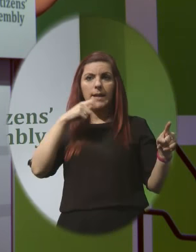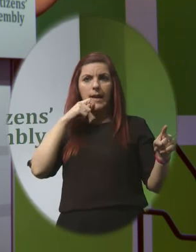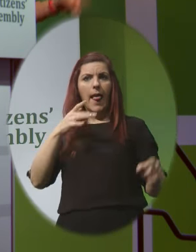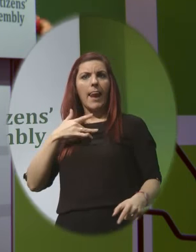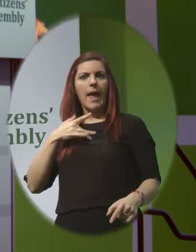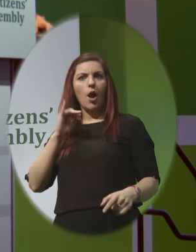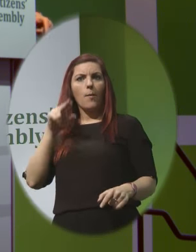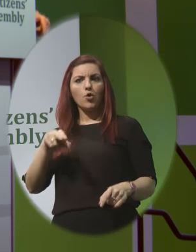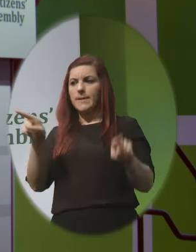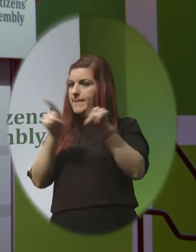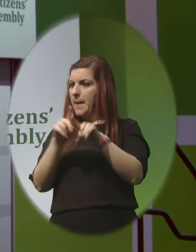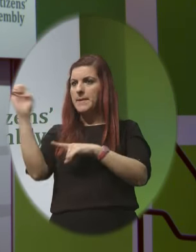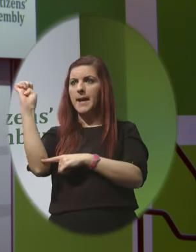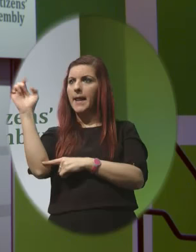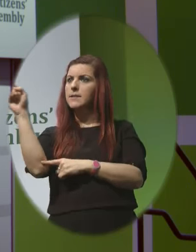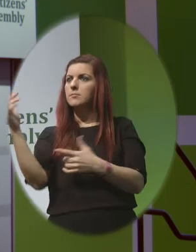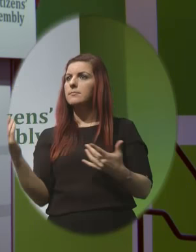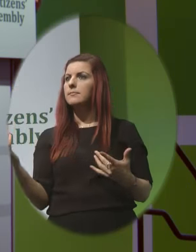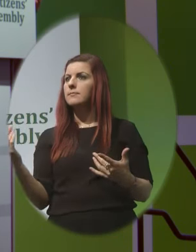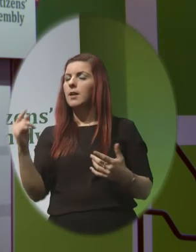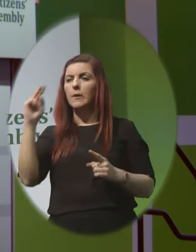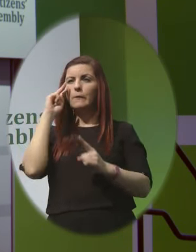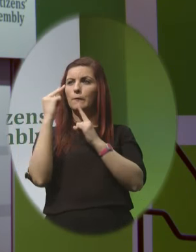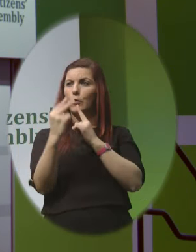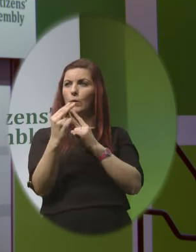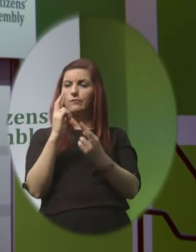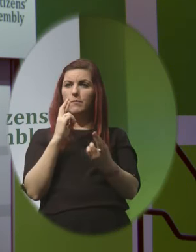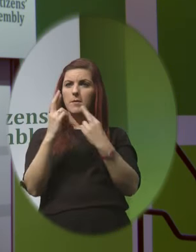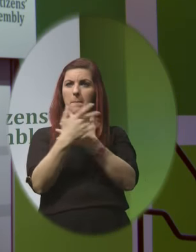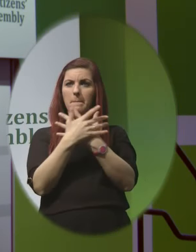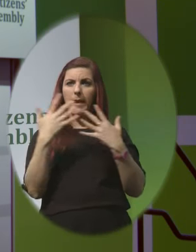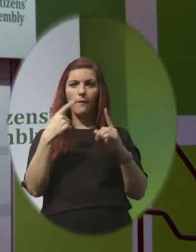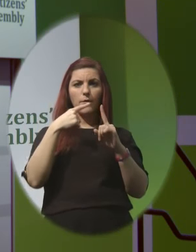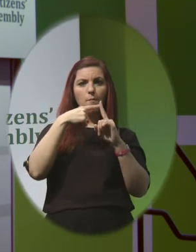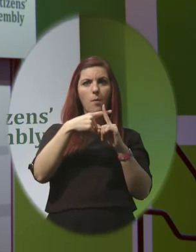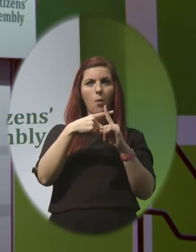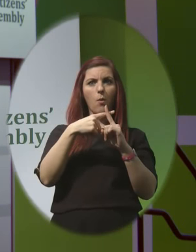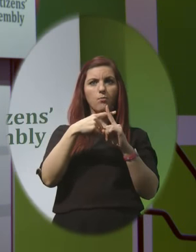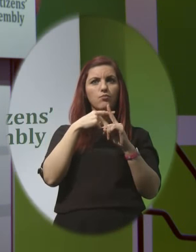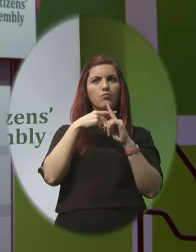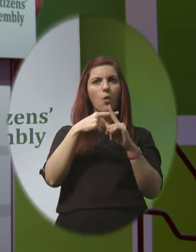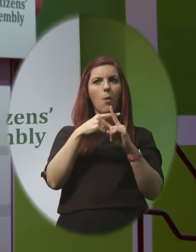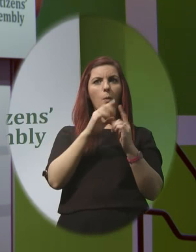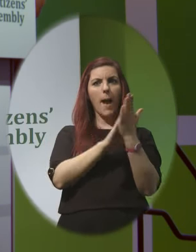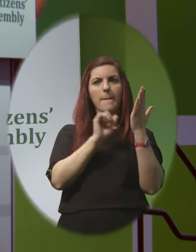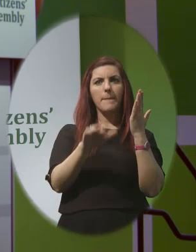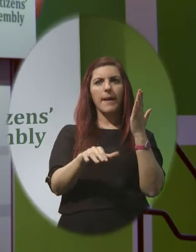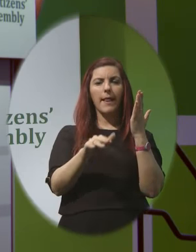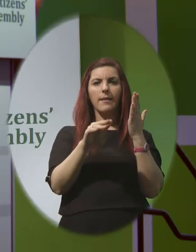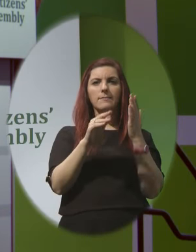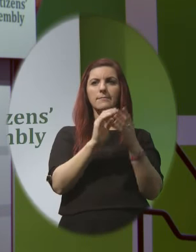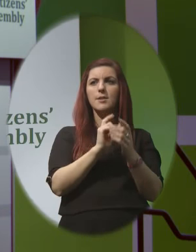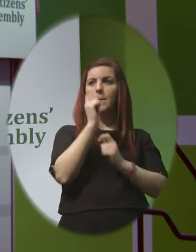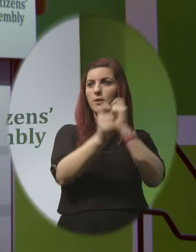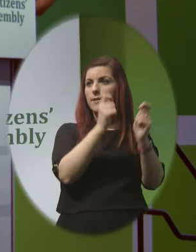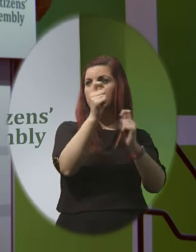regime like Britain's This view is reflected in many of the pro-repeal submissions you have received These were of course